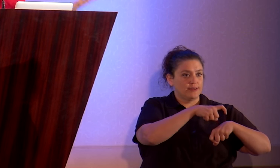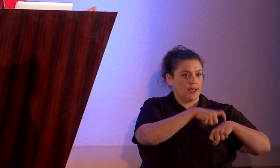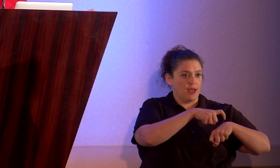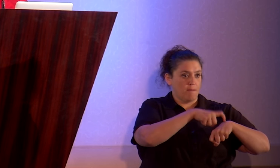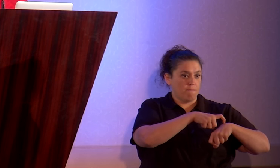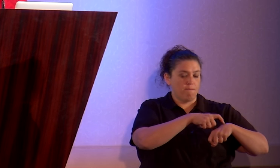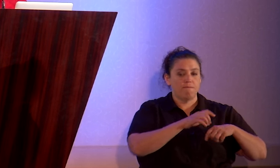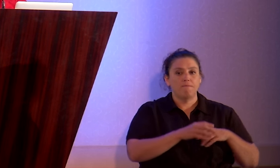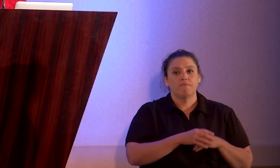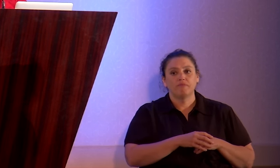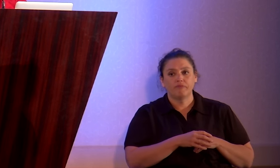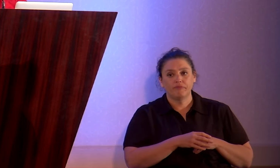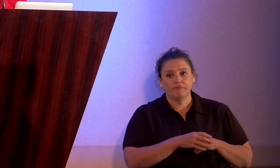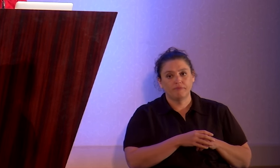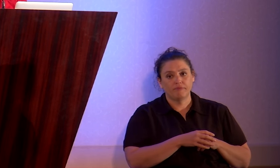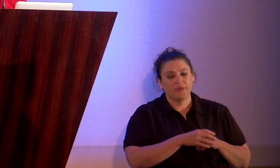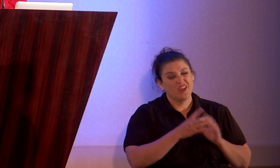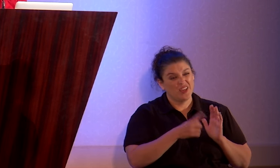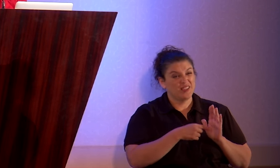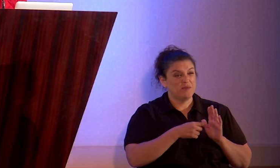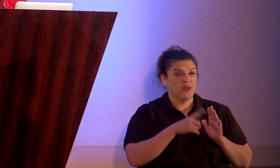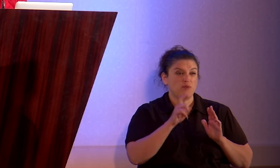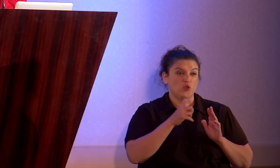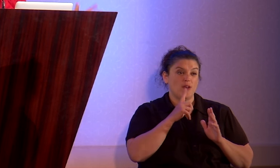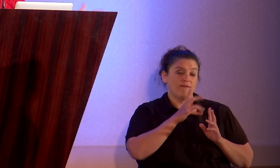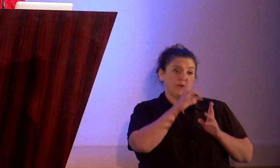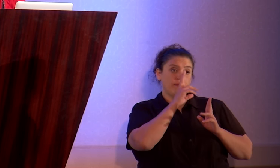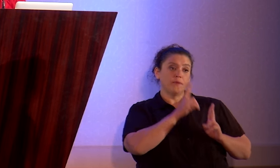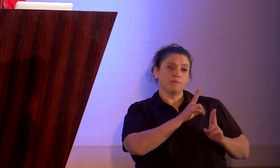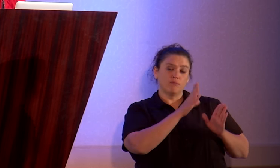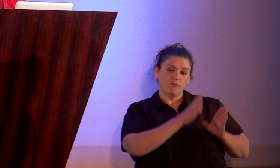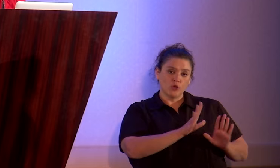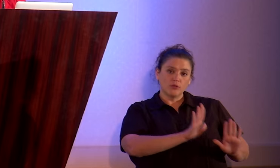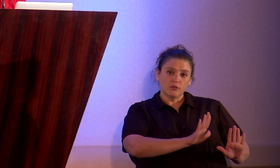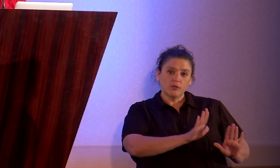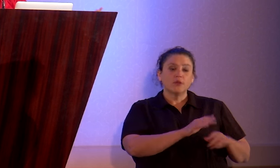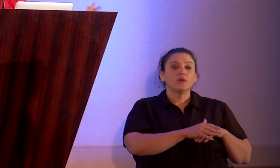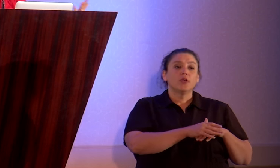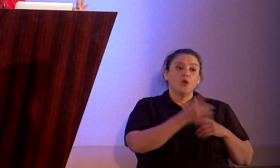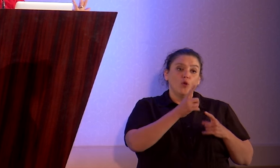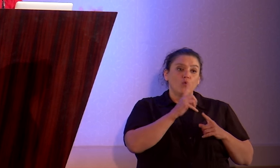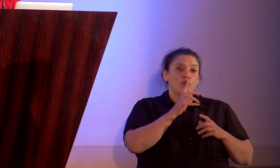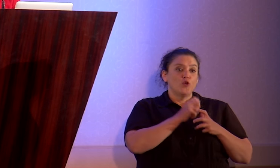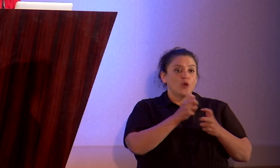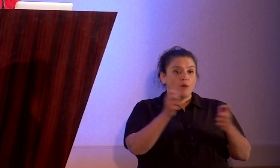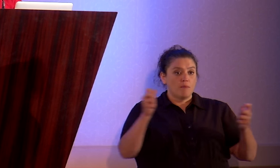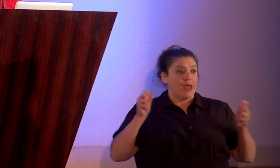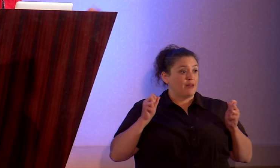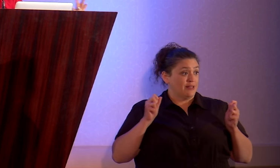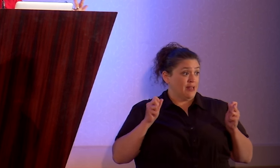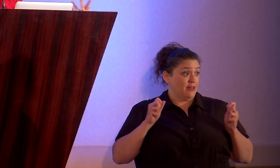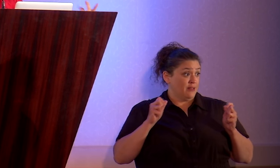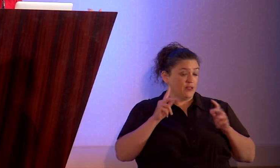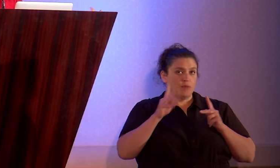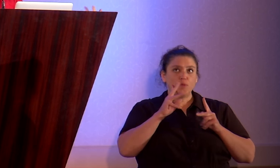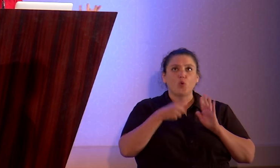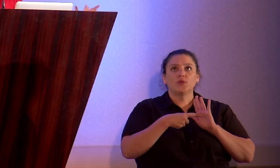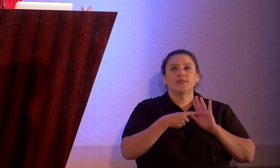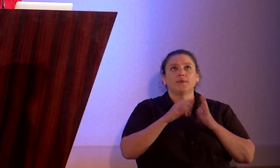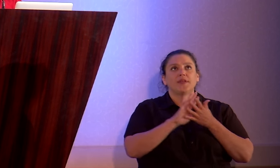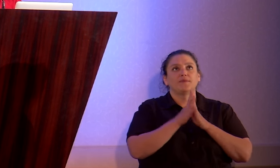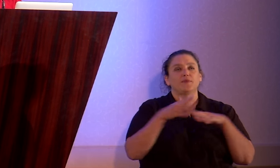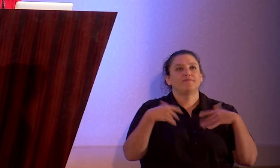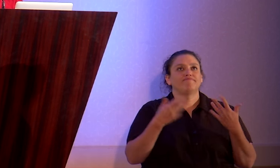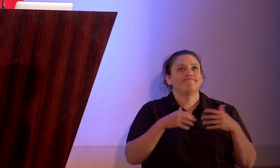And sometimes you have to be the bigger person. When you come out as an atheist, people will sometimes be, okay, how shall I put